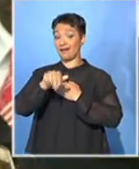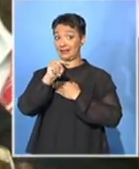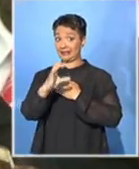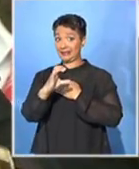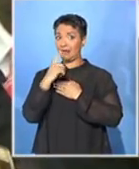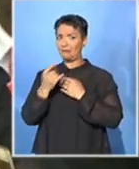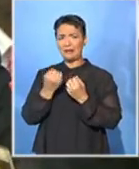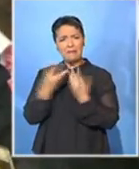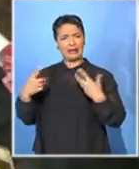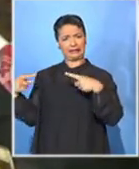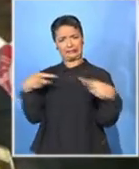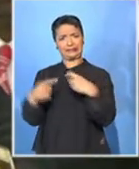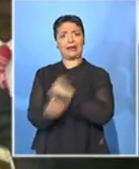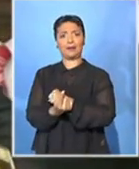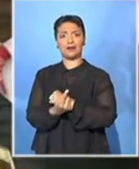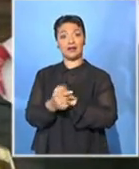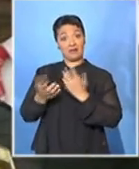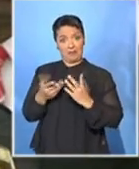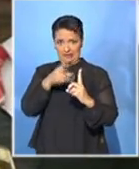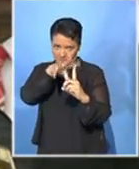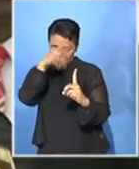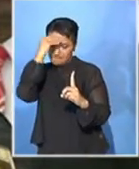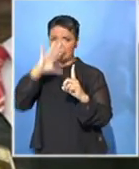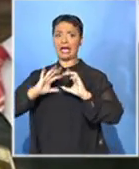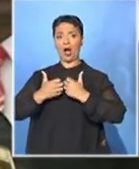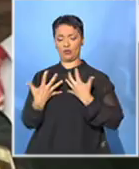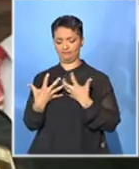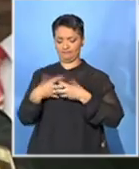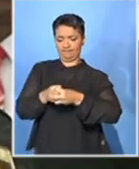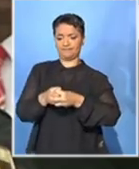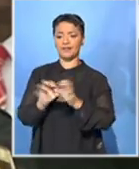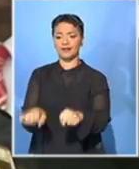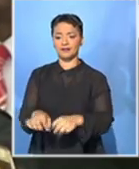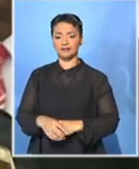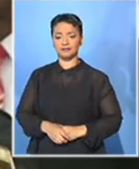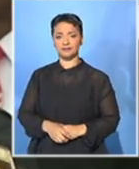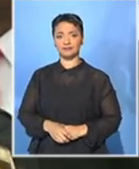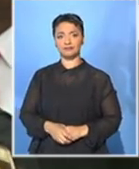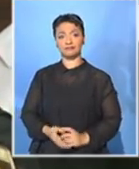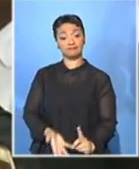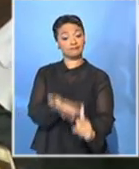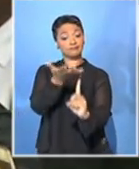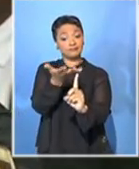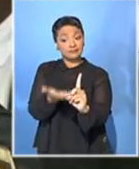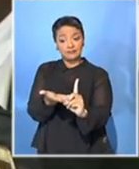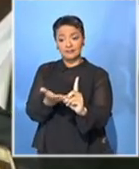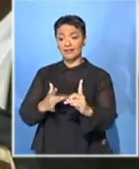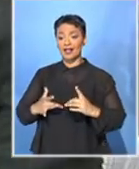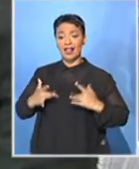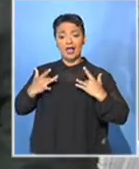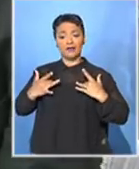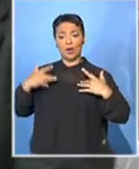life of Comrade President O.R. Tambo is truly inspirational.